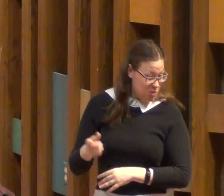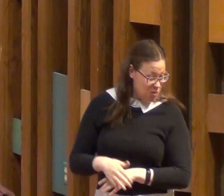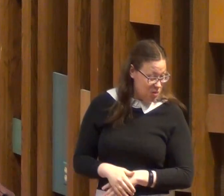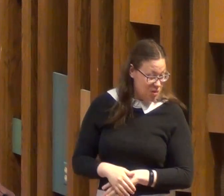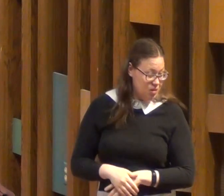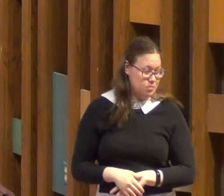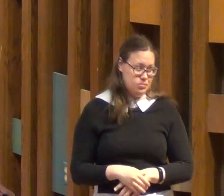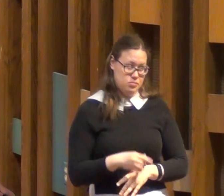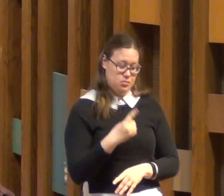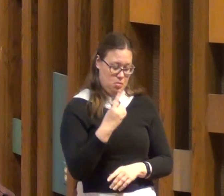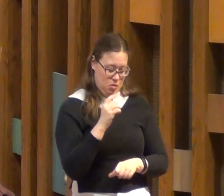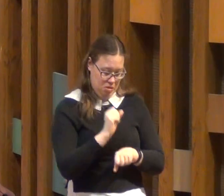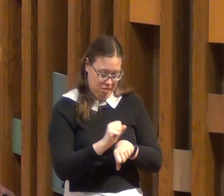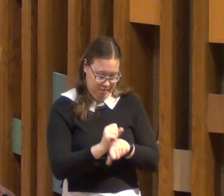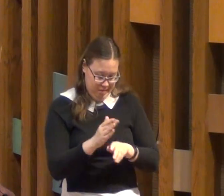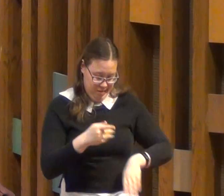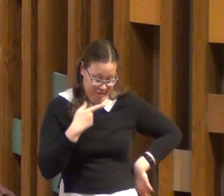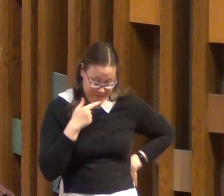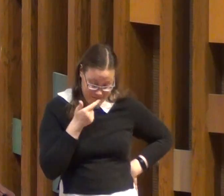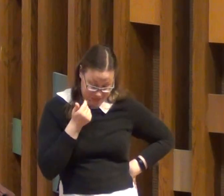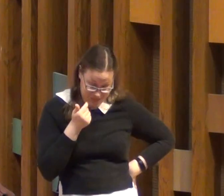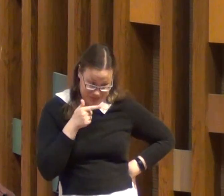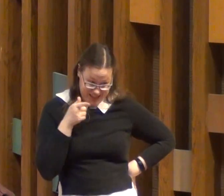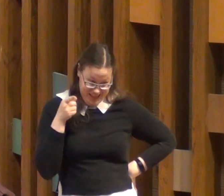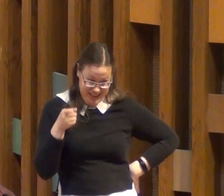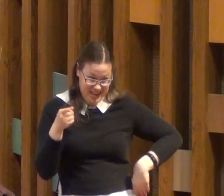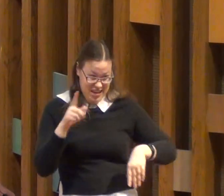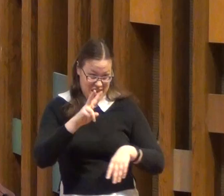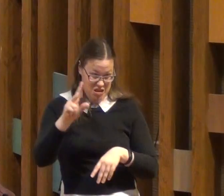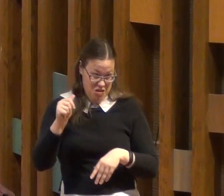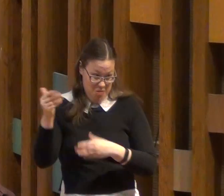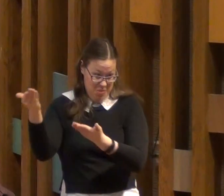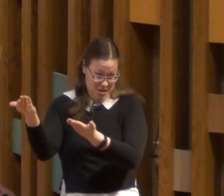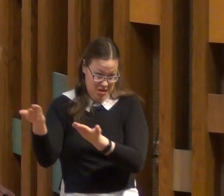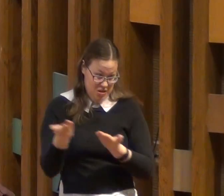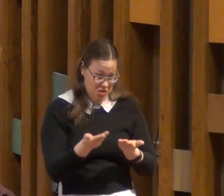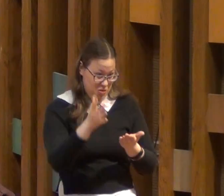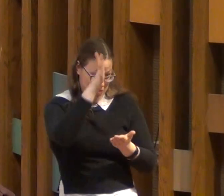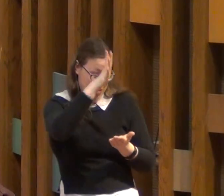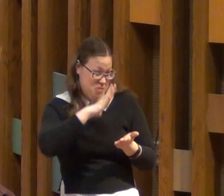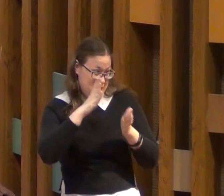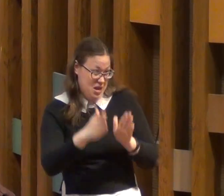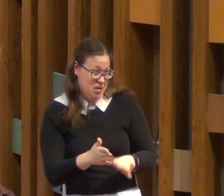And one of them chuckled a bit and said, he's the pizza delivery guy.